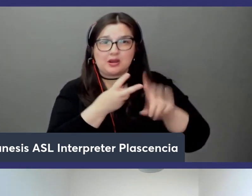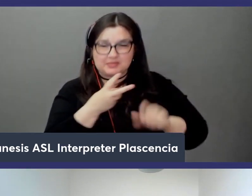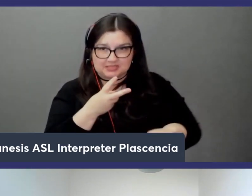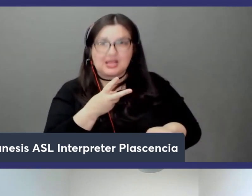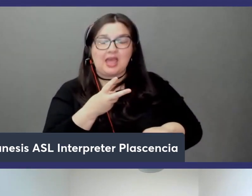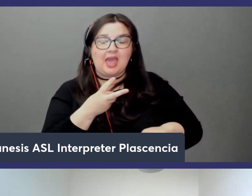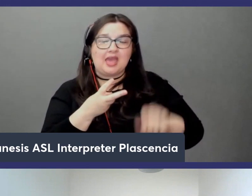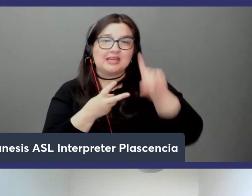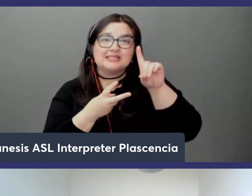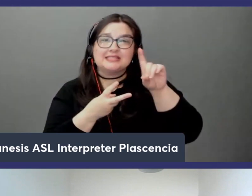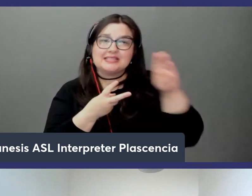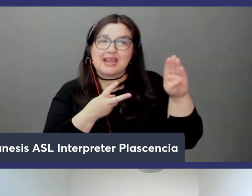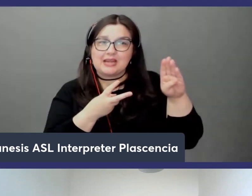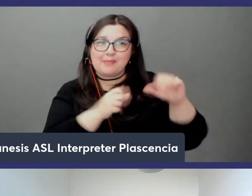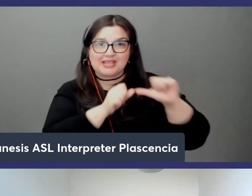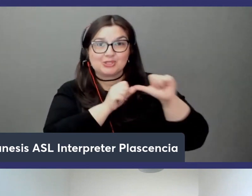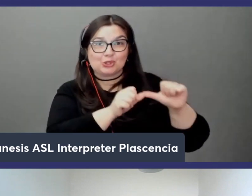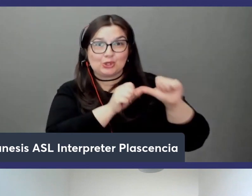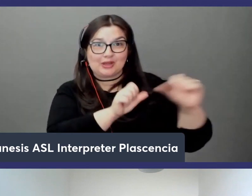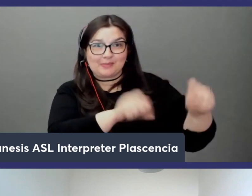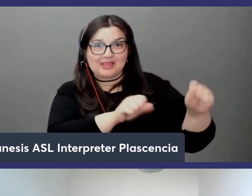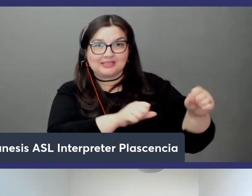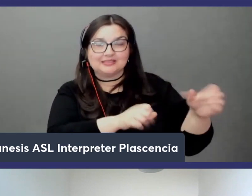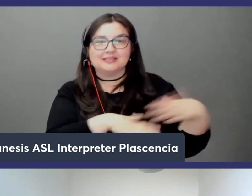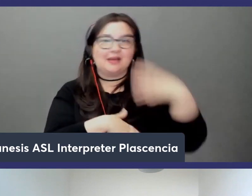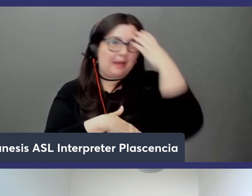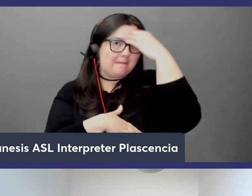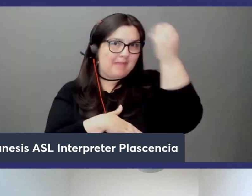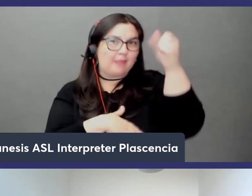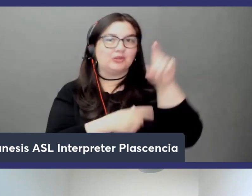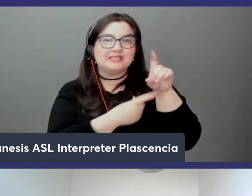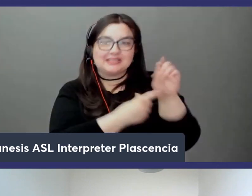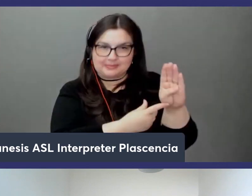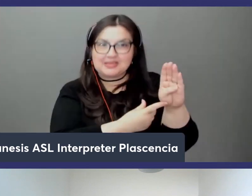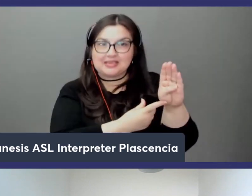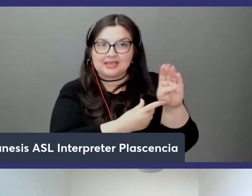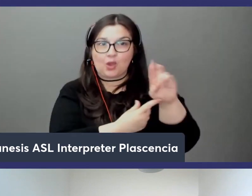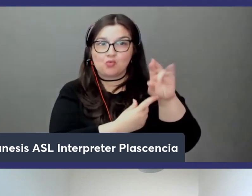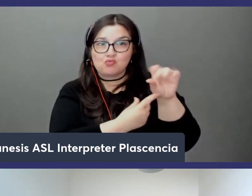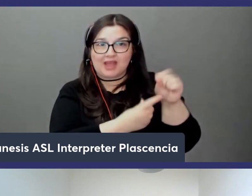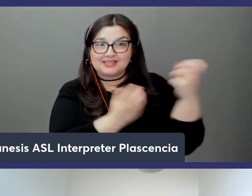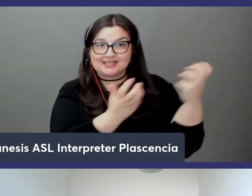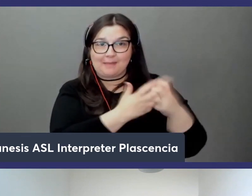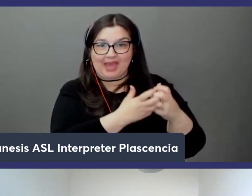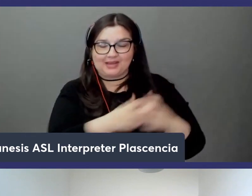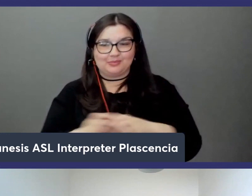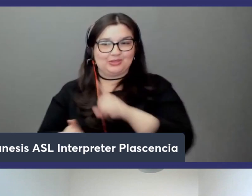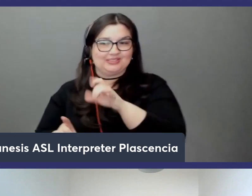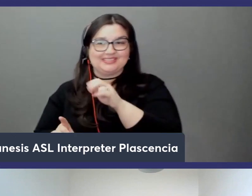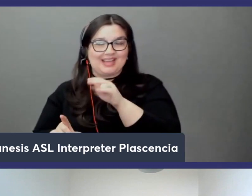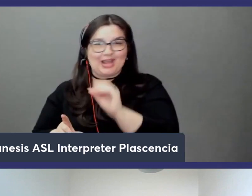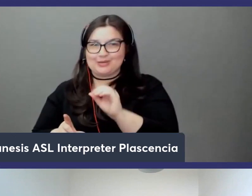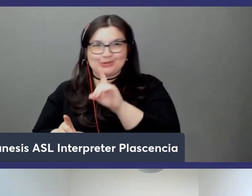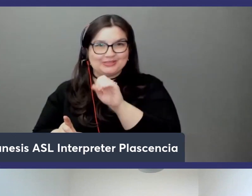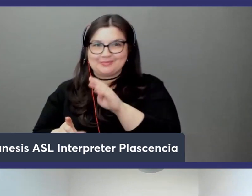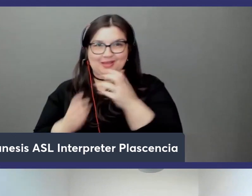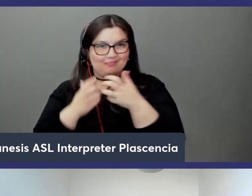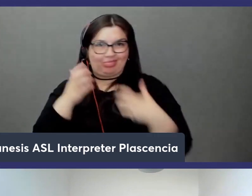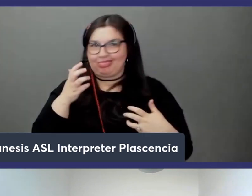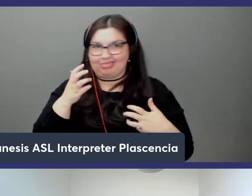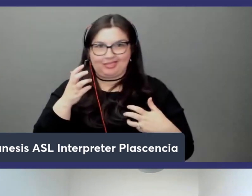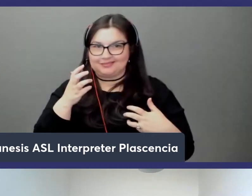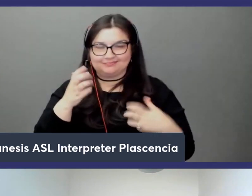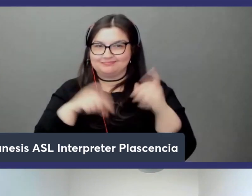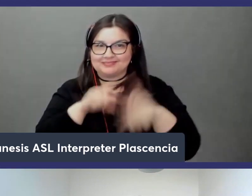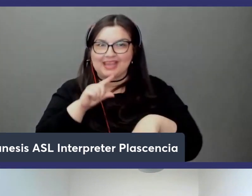the one other difference is memory dba is redis compatible while dynamo db isn't and so if you want to use those redis data structures you